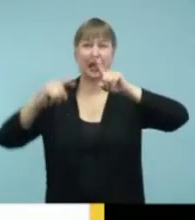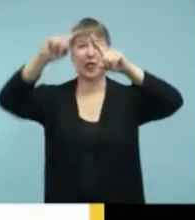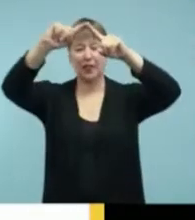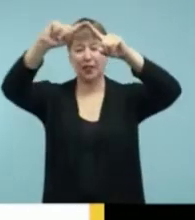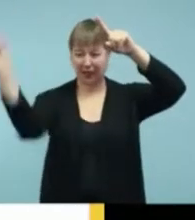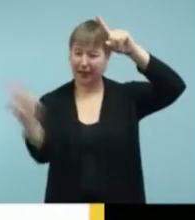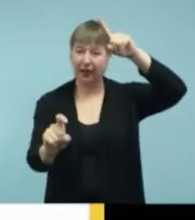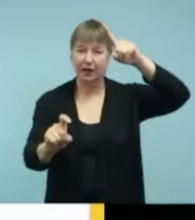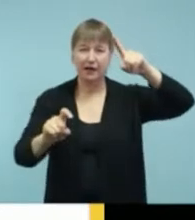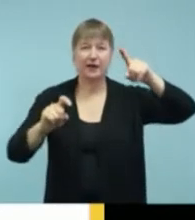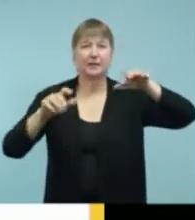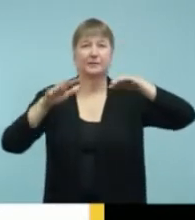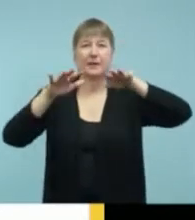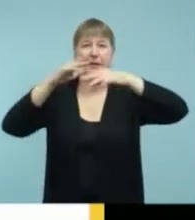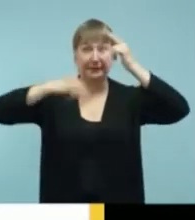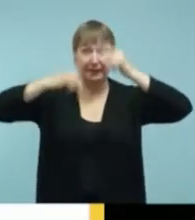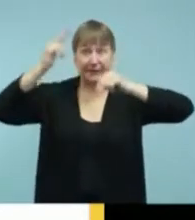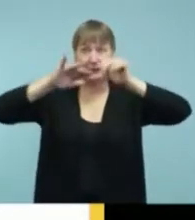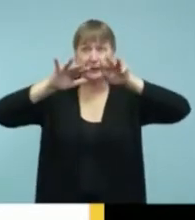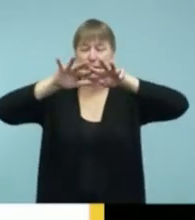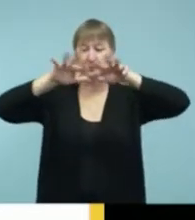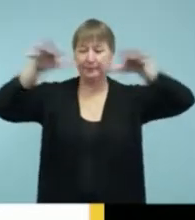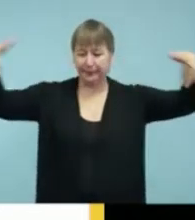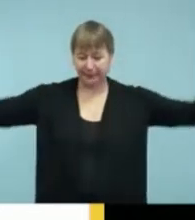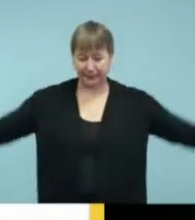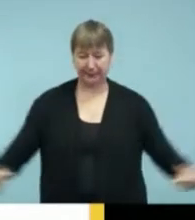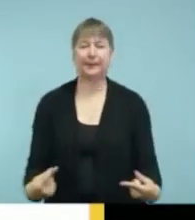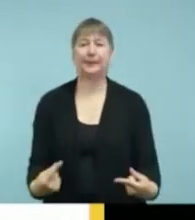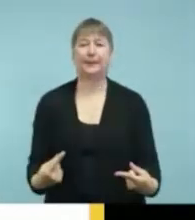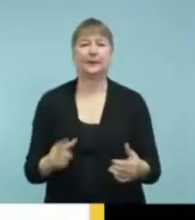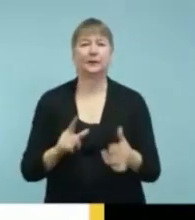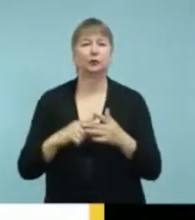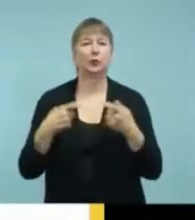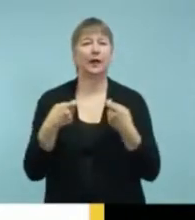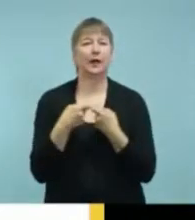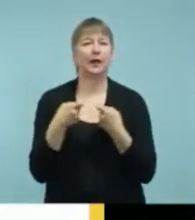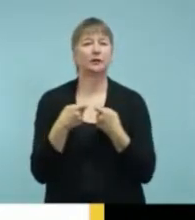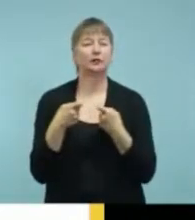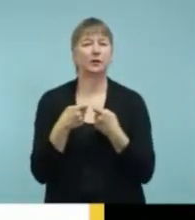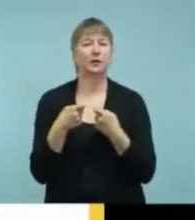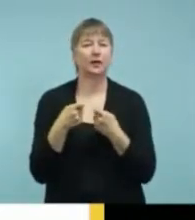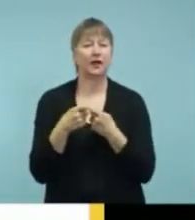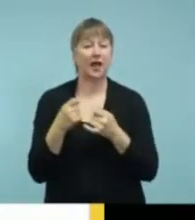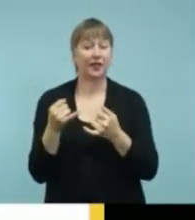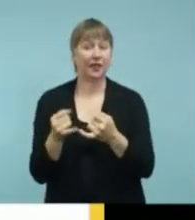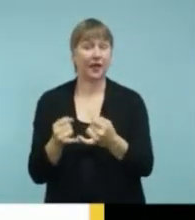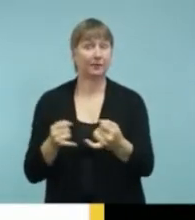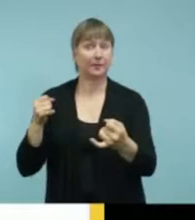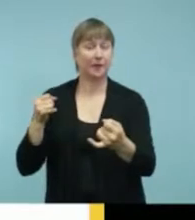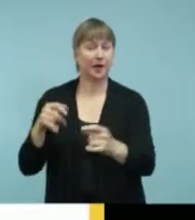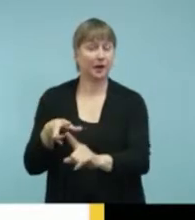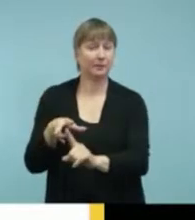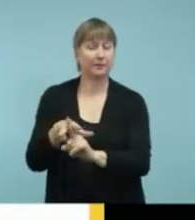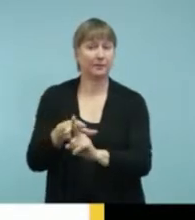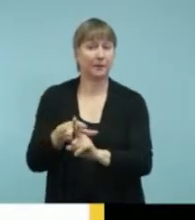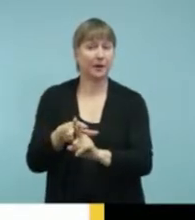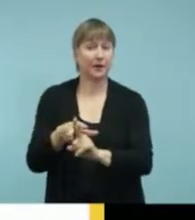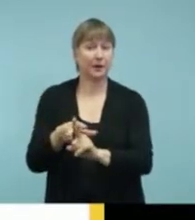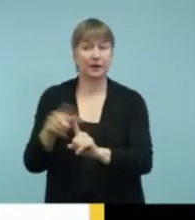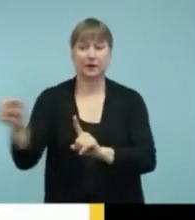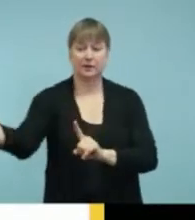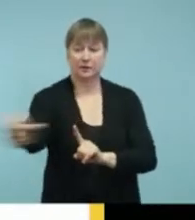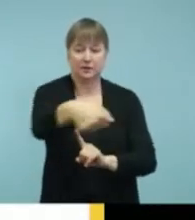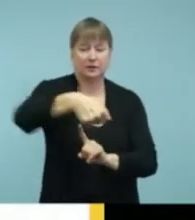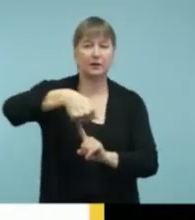down the wall, through the outlet, up the cable, you know, the power cord. And you don't want it to, you know,